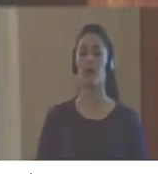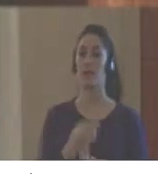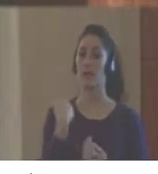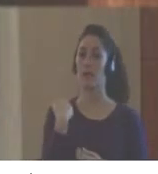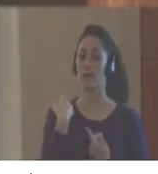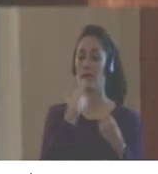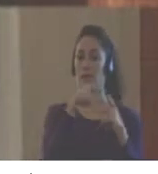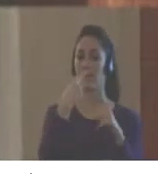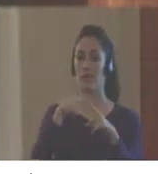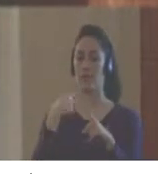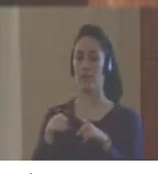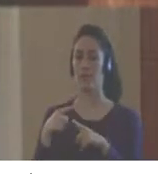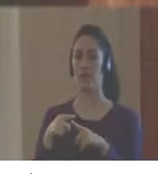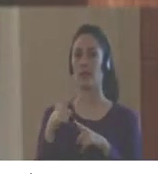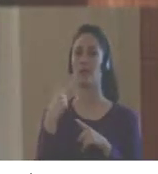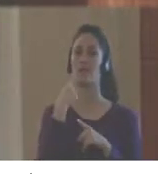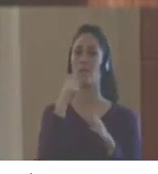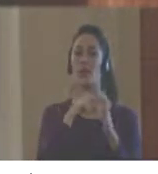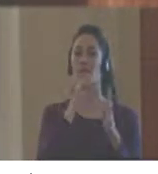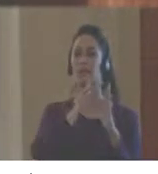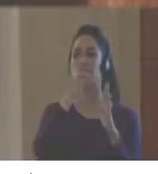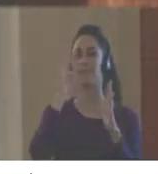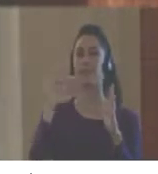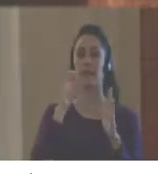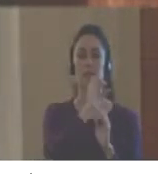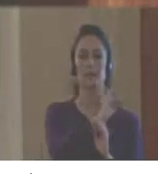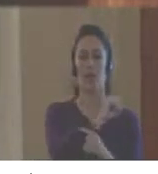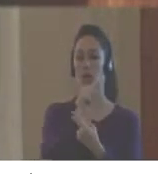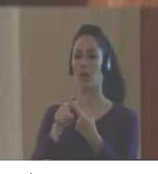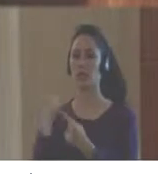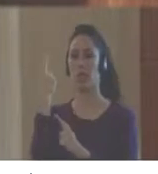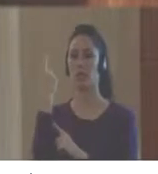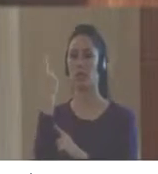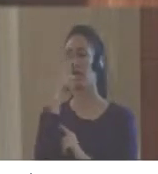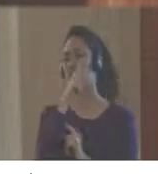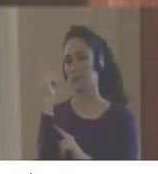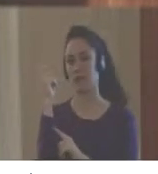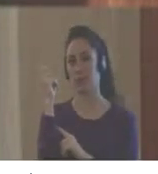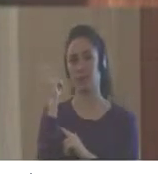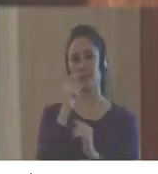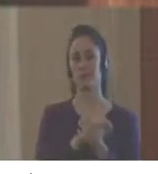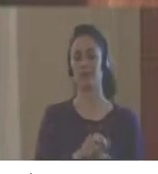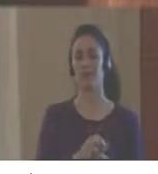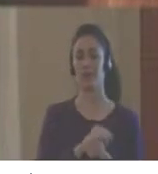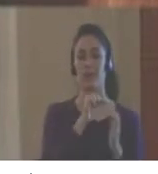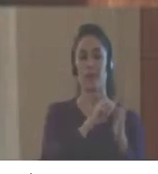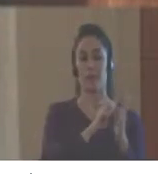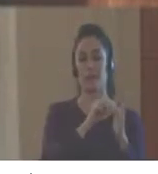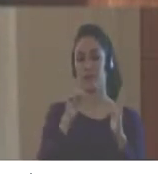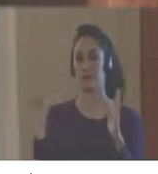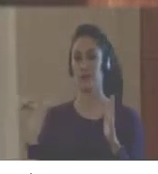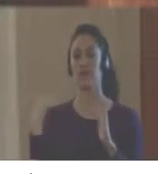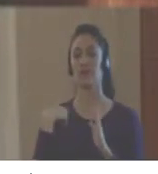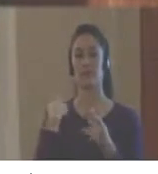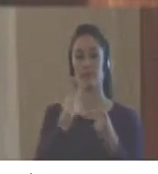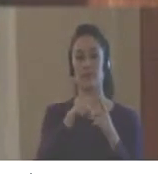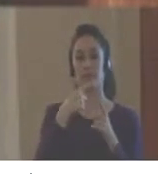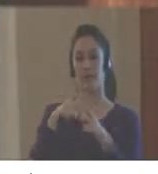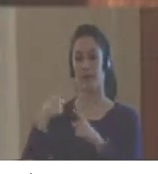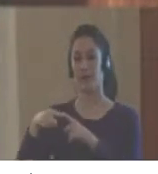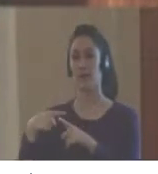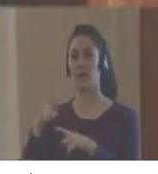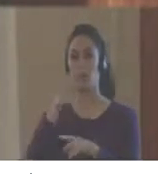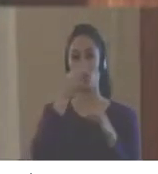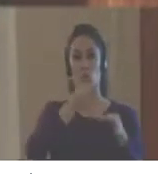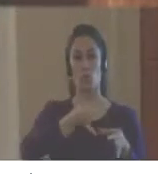indicators. At the end, the index does measure between 0 and 100, and these 241 indicators –